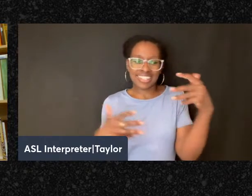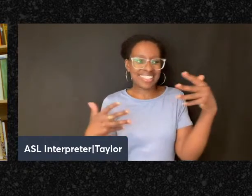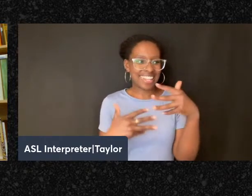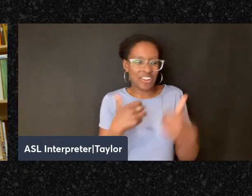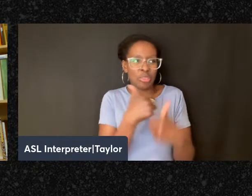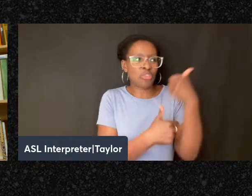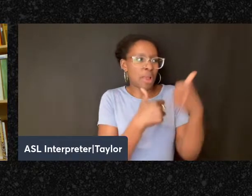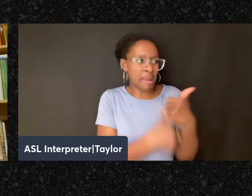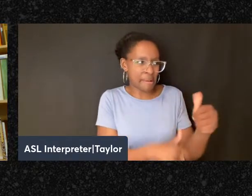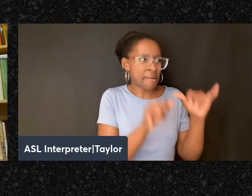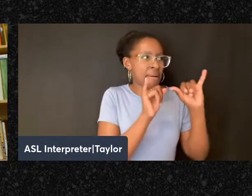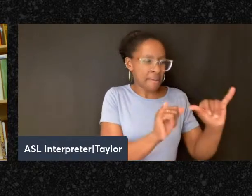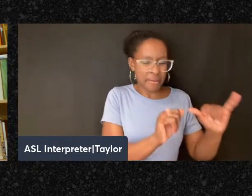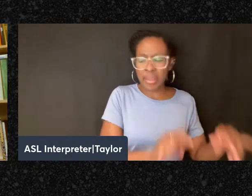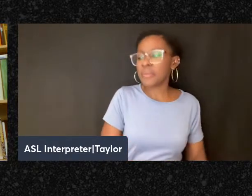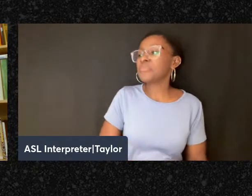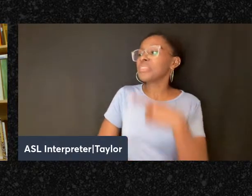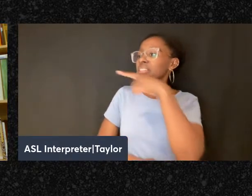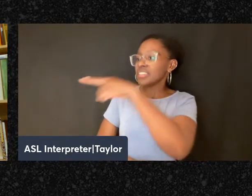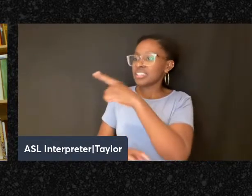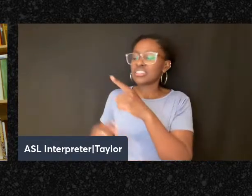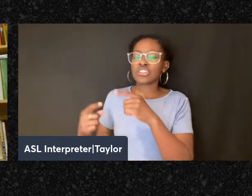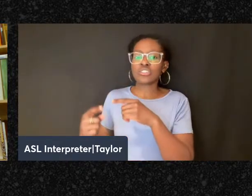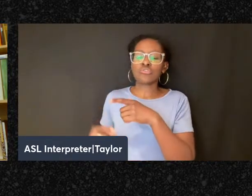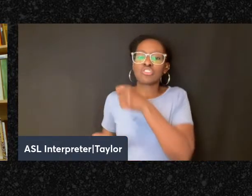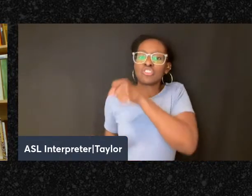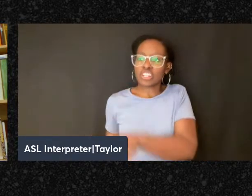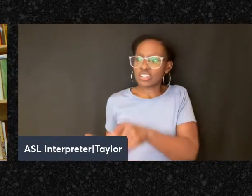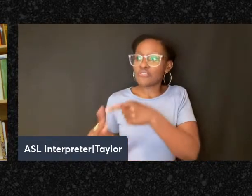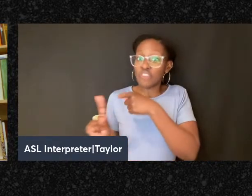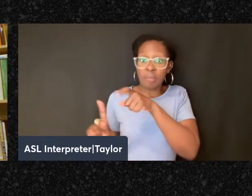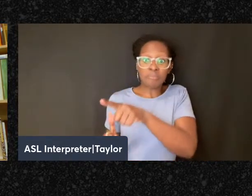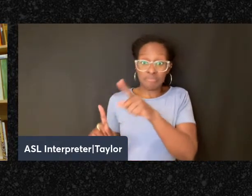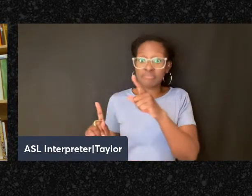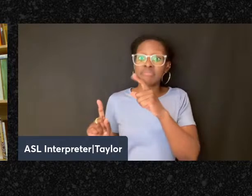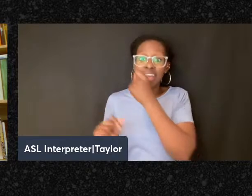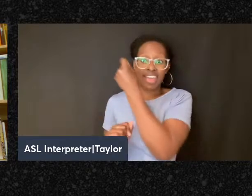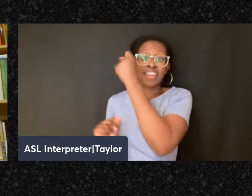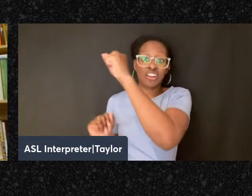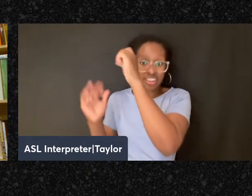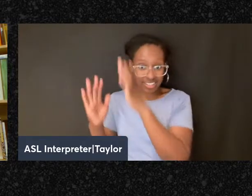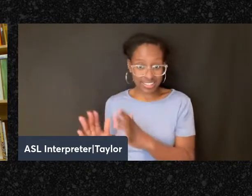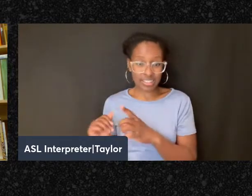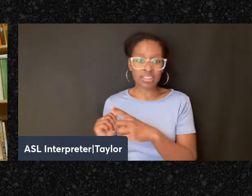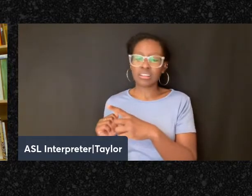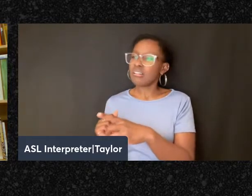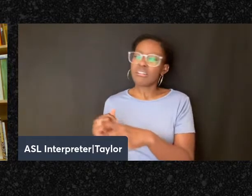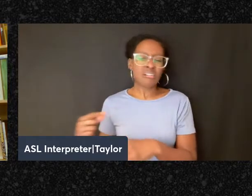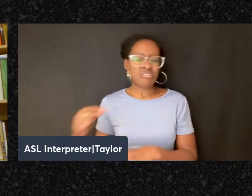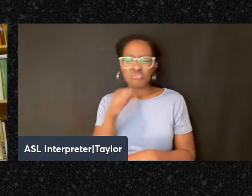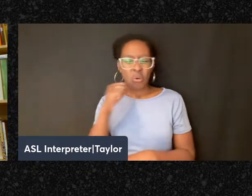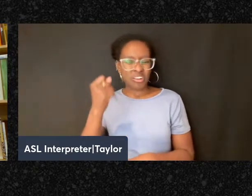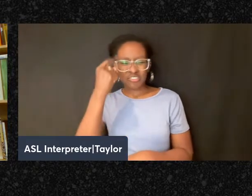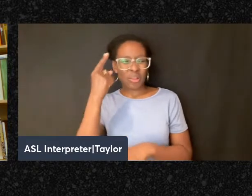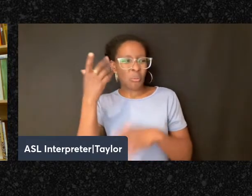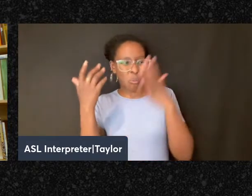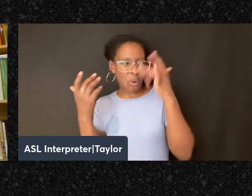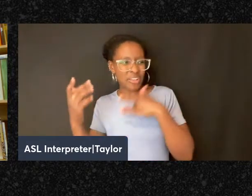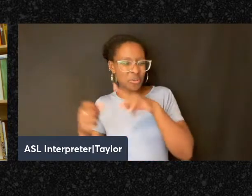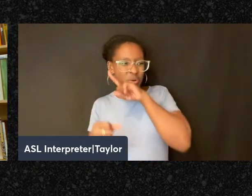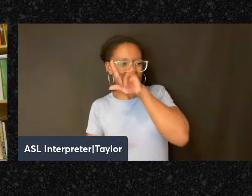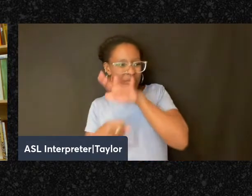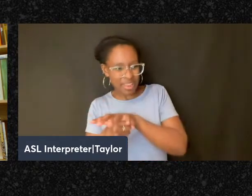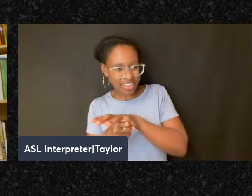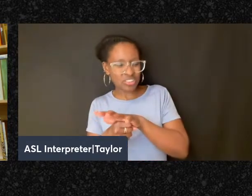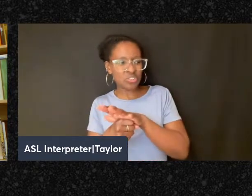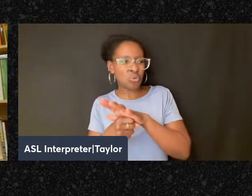the other side, they had the rejection from the anarchist who didn't understand why they would remain committed to a backwards,